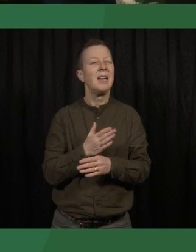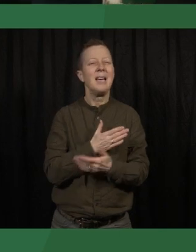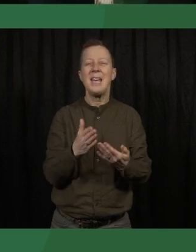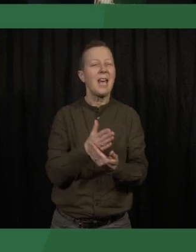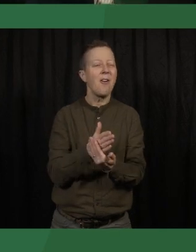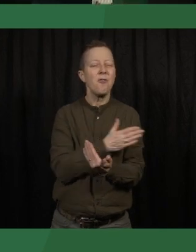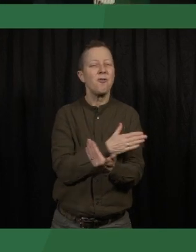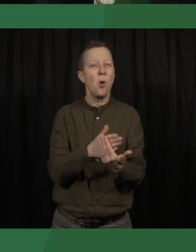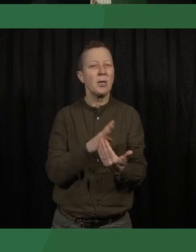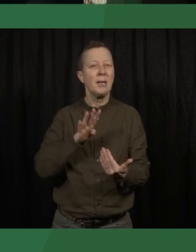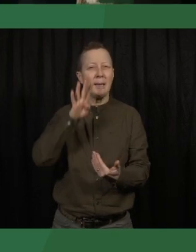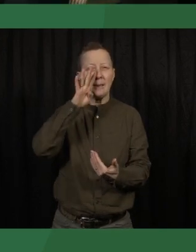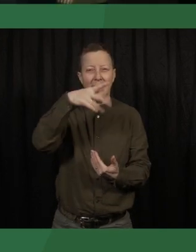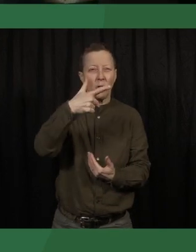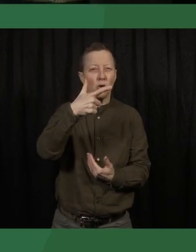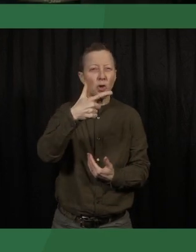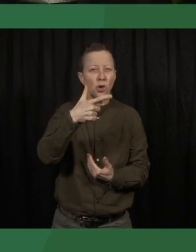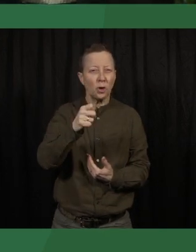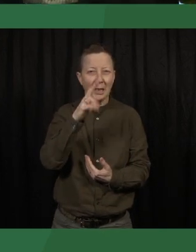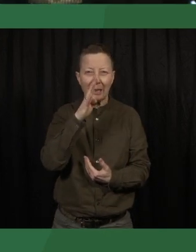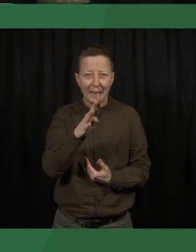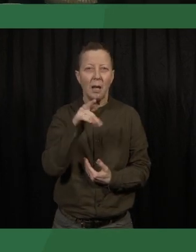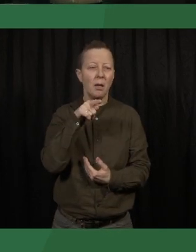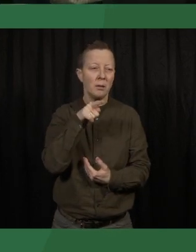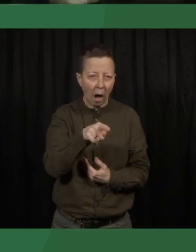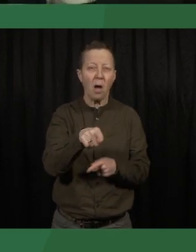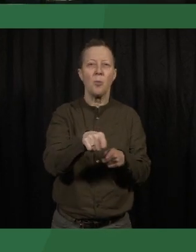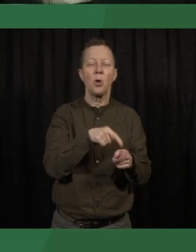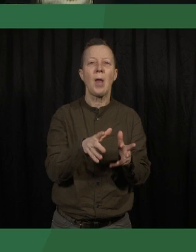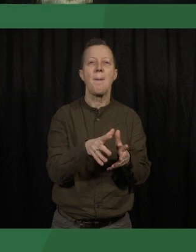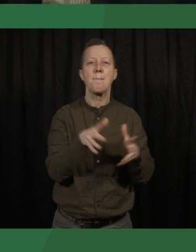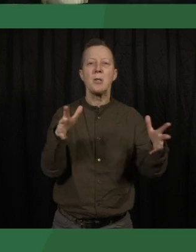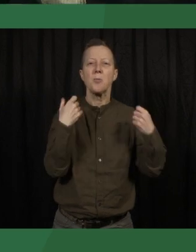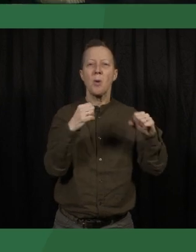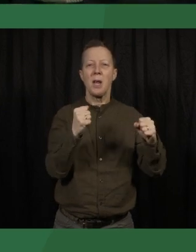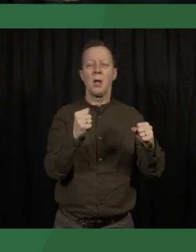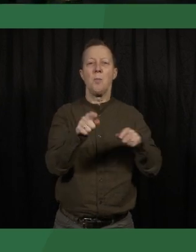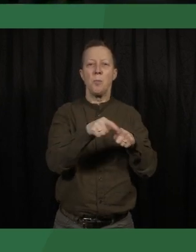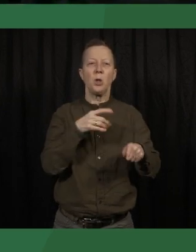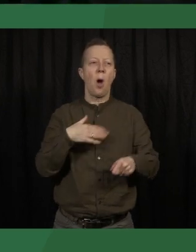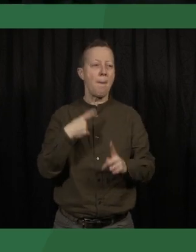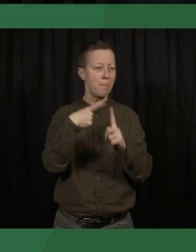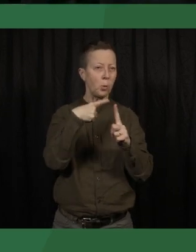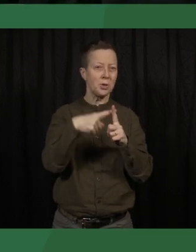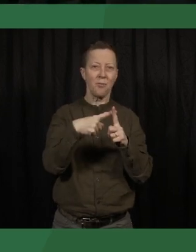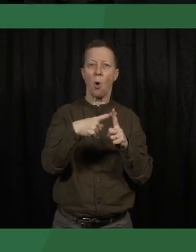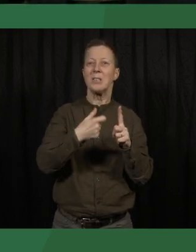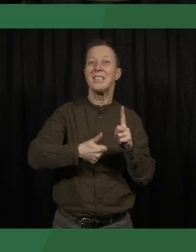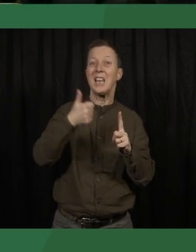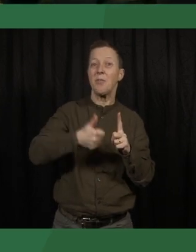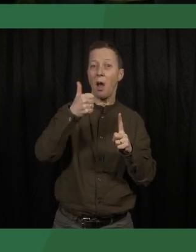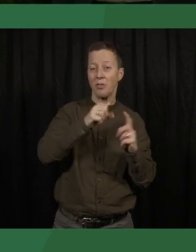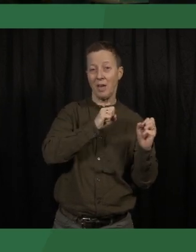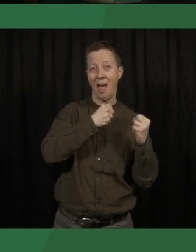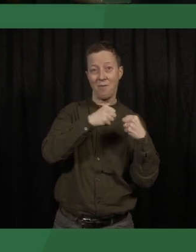1979 that mass mobilization started to have a positive and significant effect on the likelihood